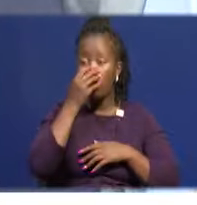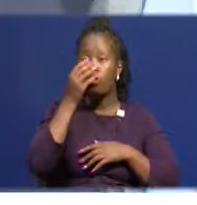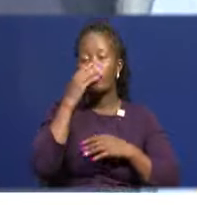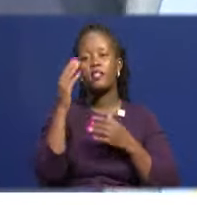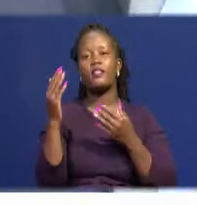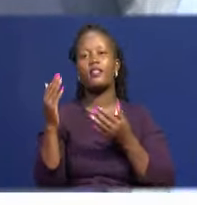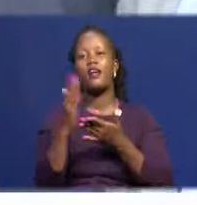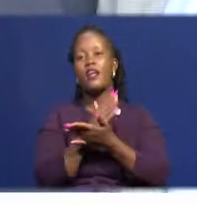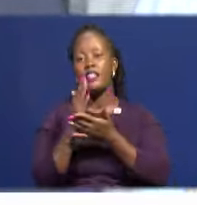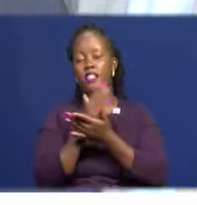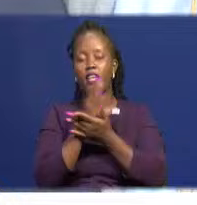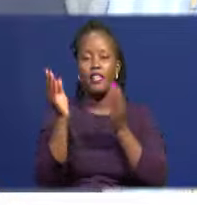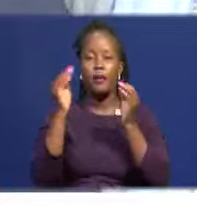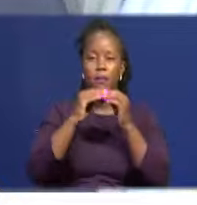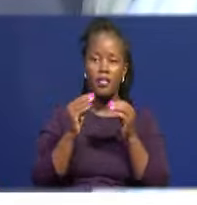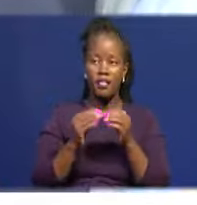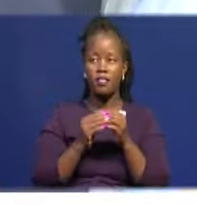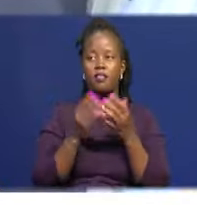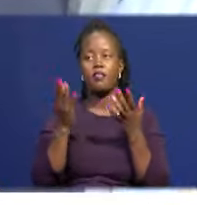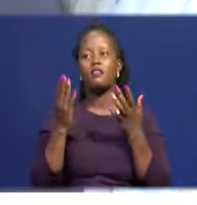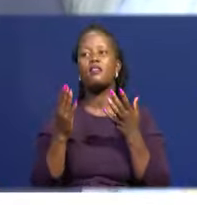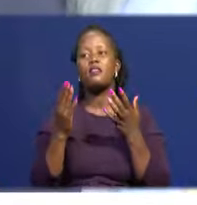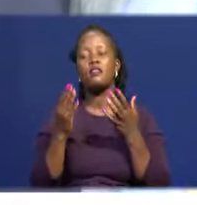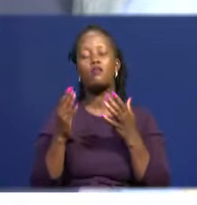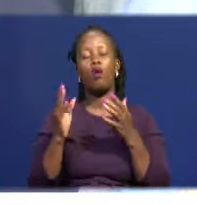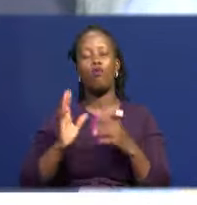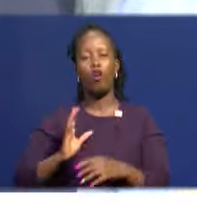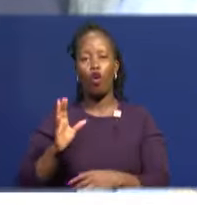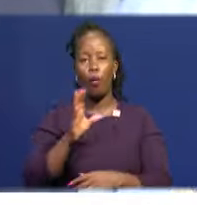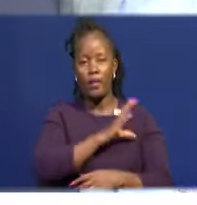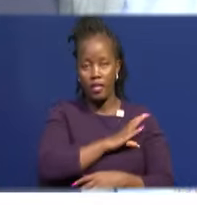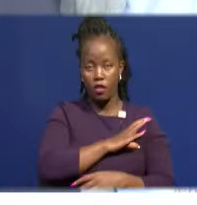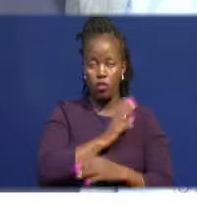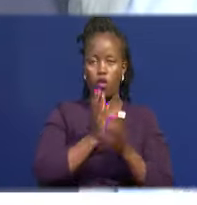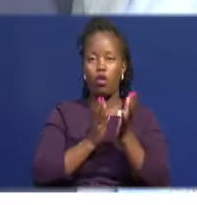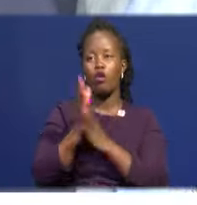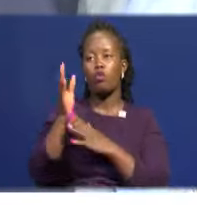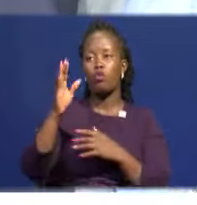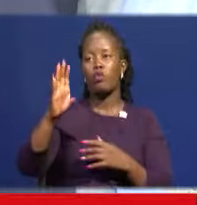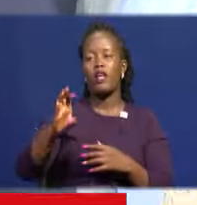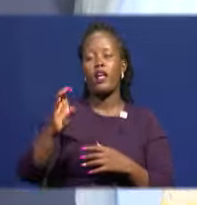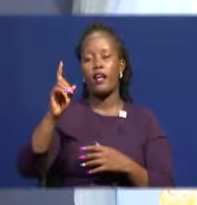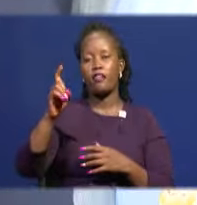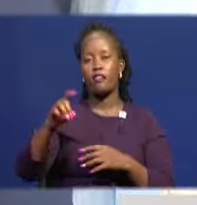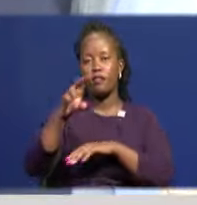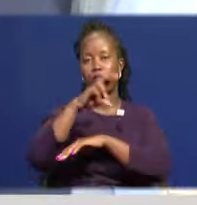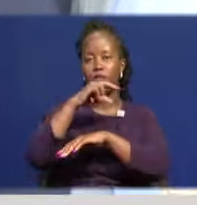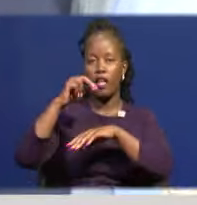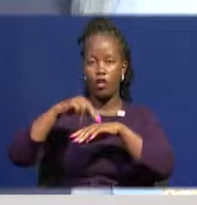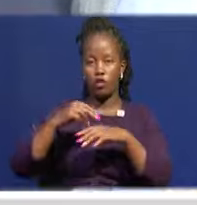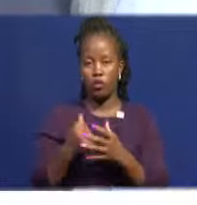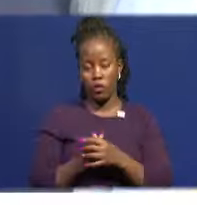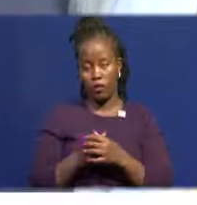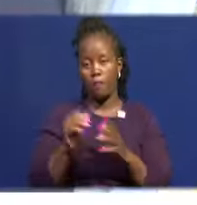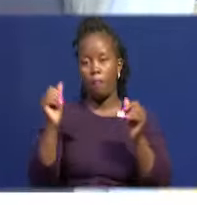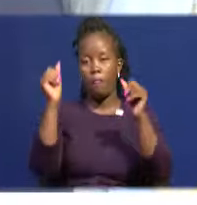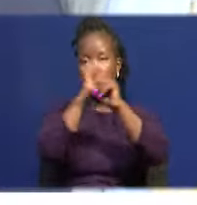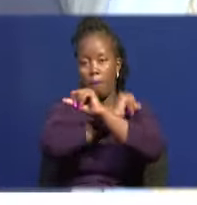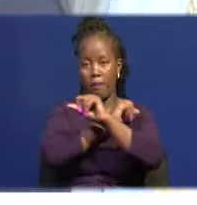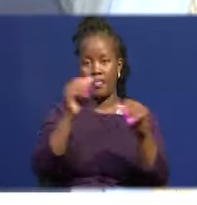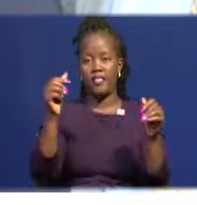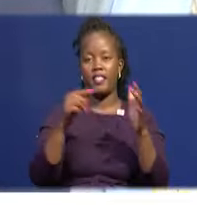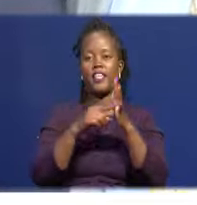National Steering Committee, sitting on behalf of the National Executive Committee. The President emphasized and